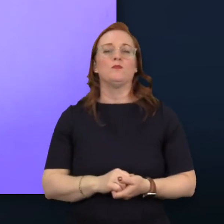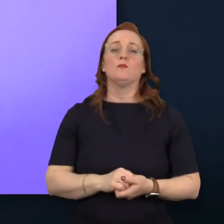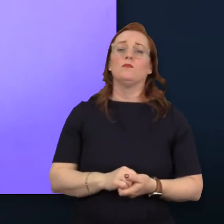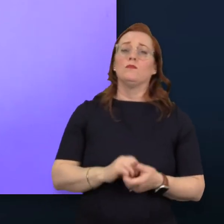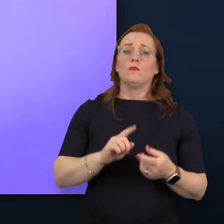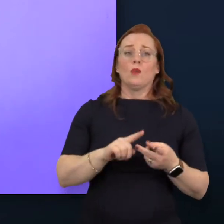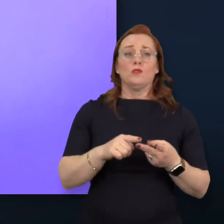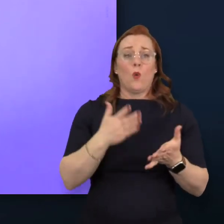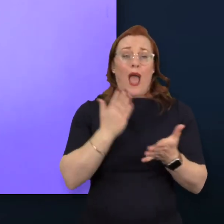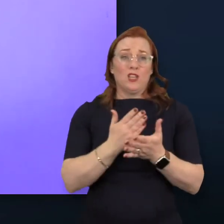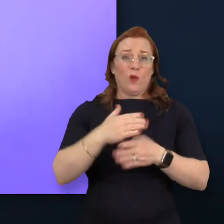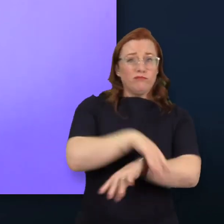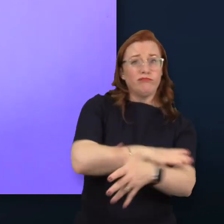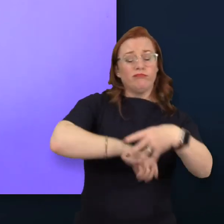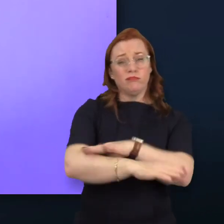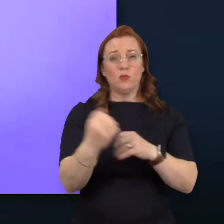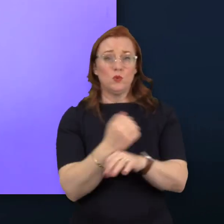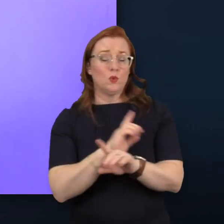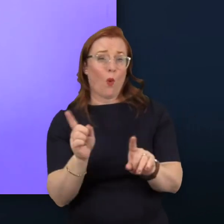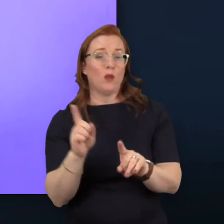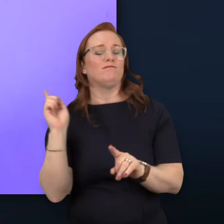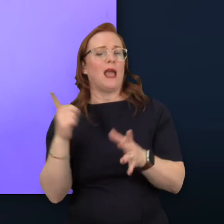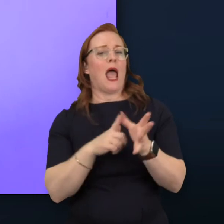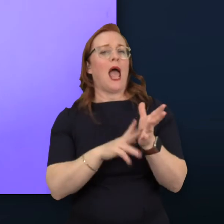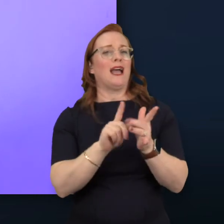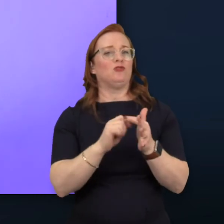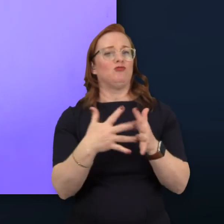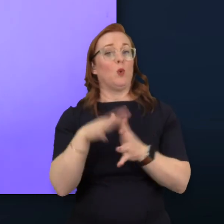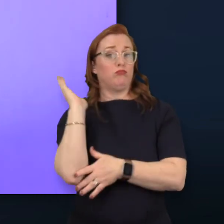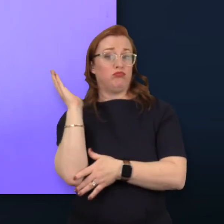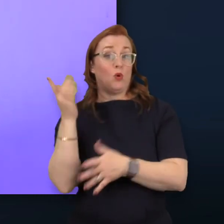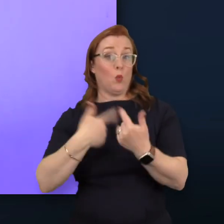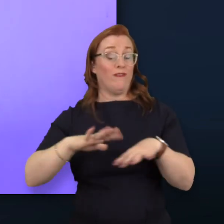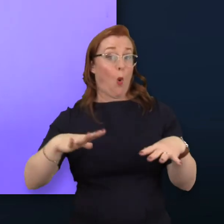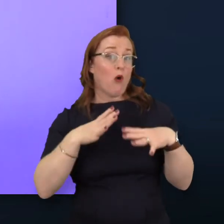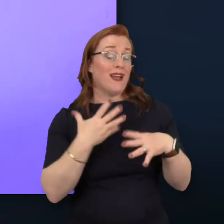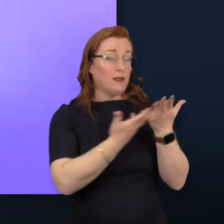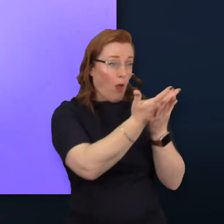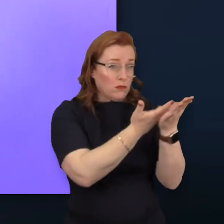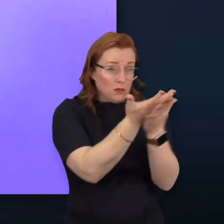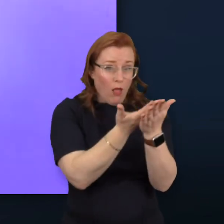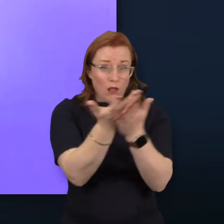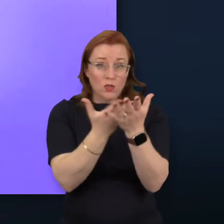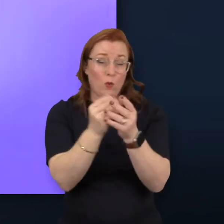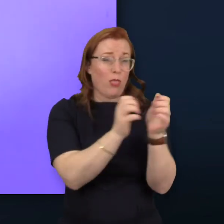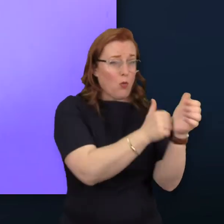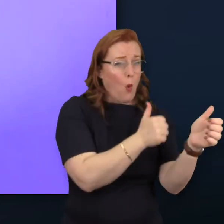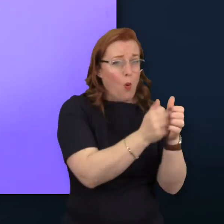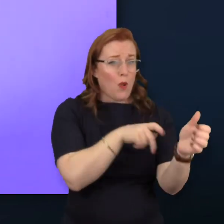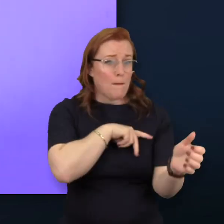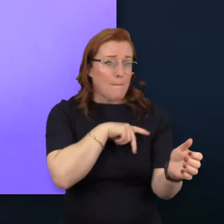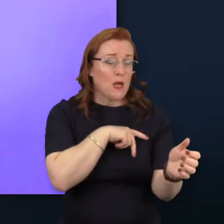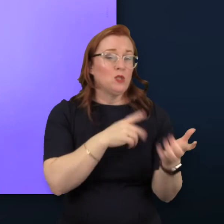terms of concrete actions, as Andrew has mentioned, we've already consulted with corporate members